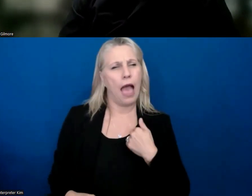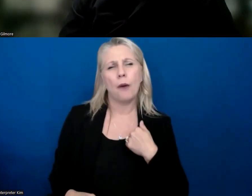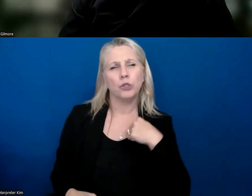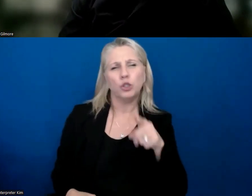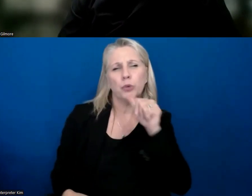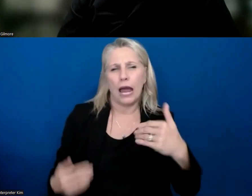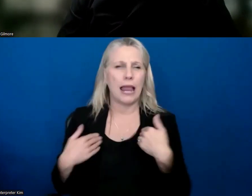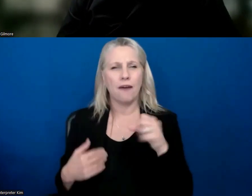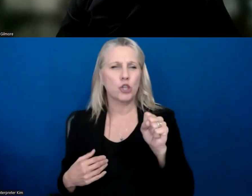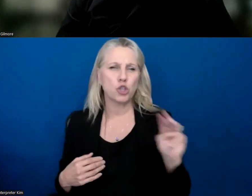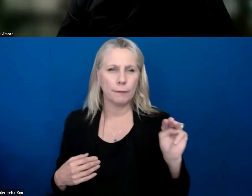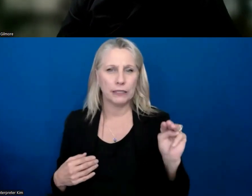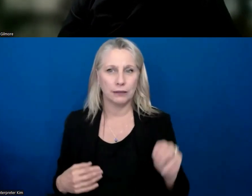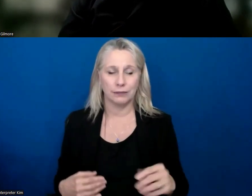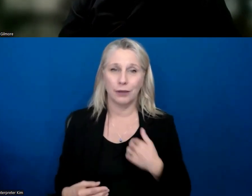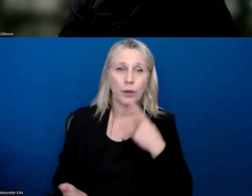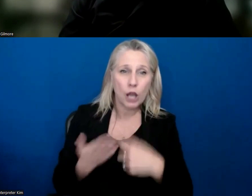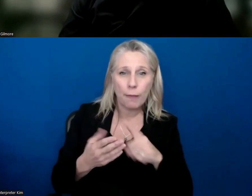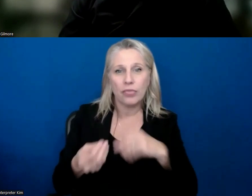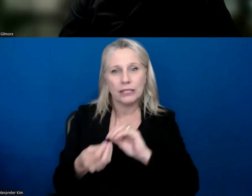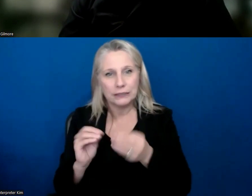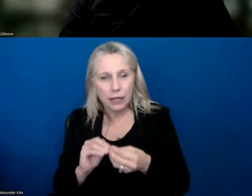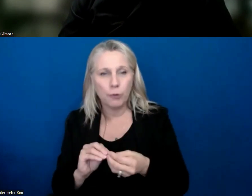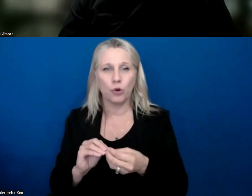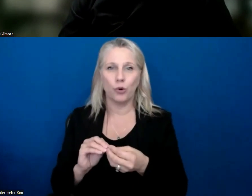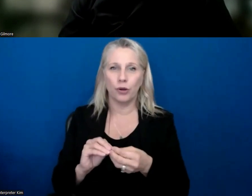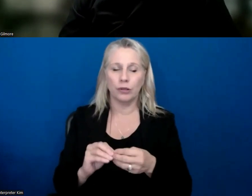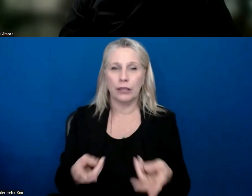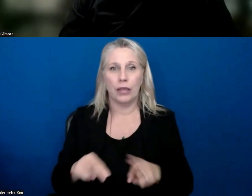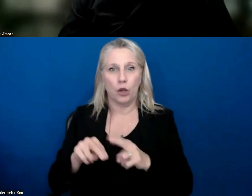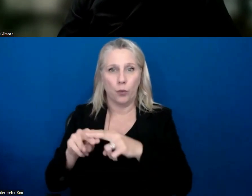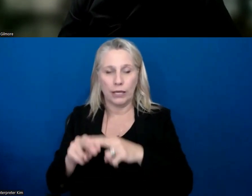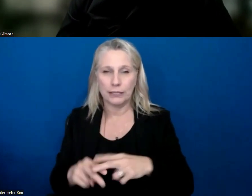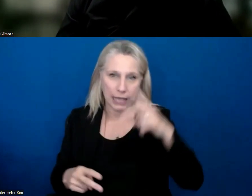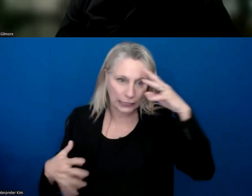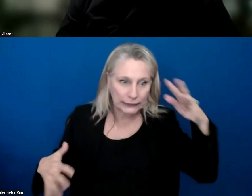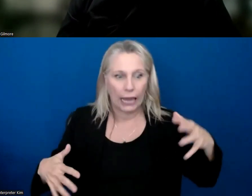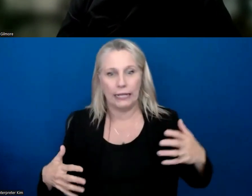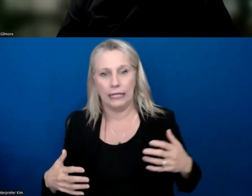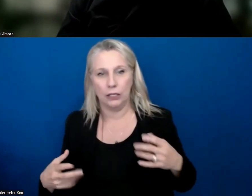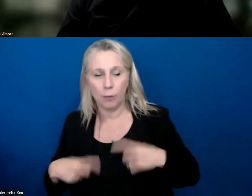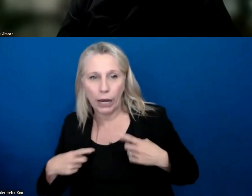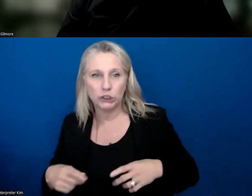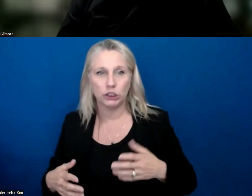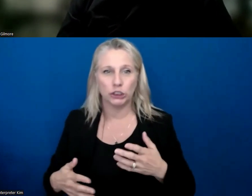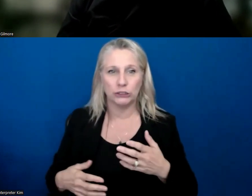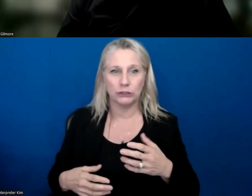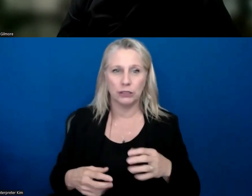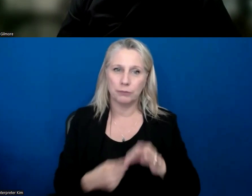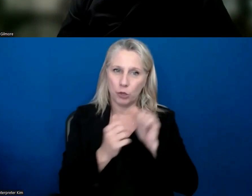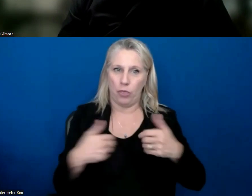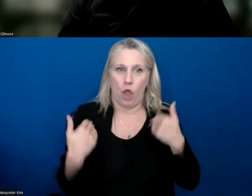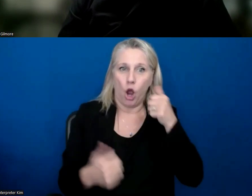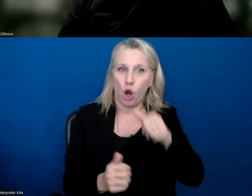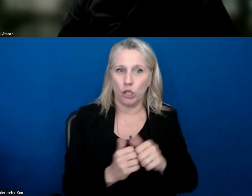Um, and we talk the statistics about the increasing anxiety and depression, particularly amongst, uh, young girls in